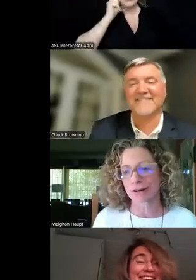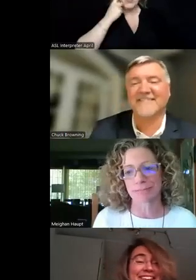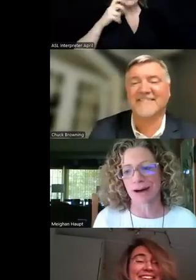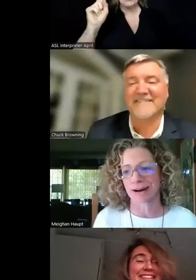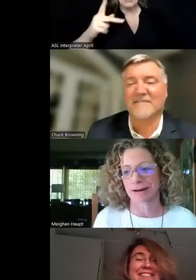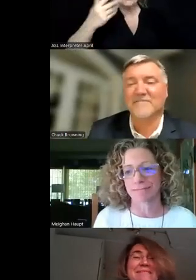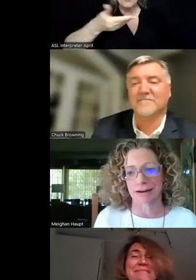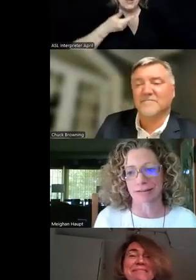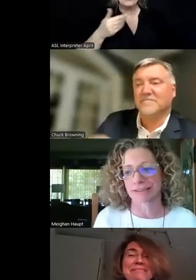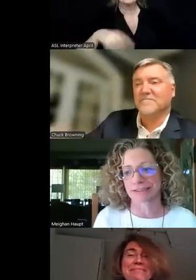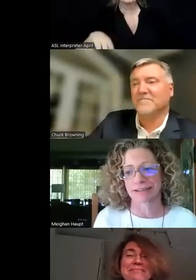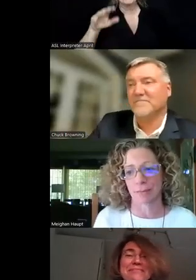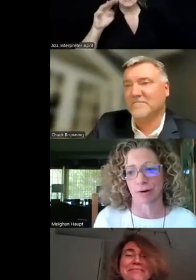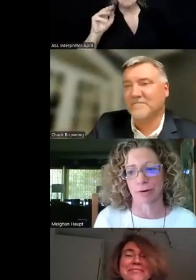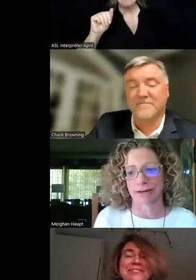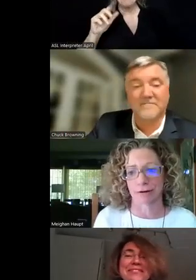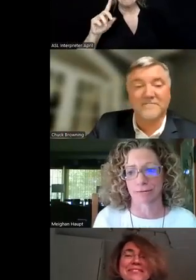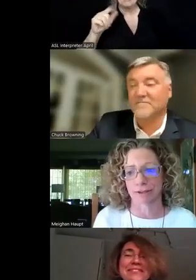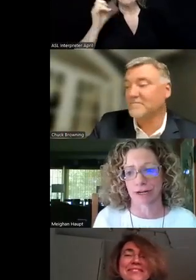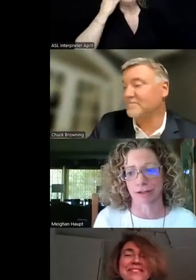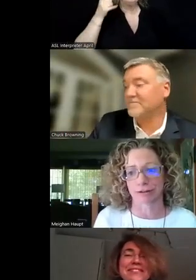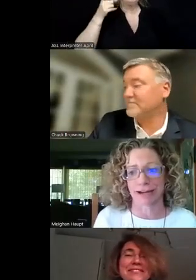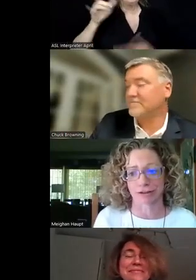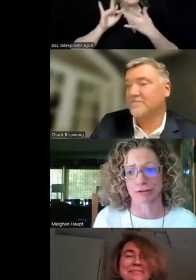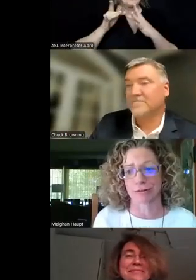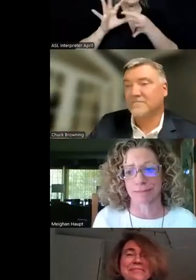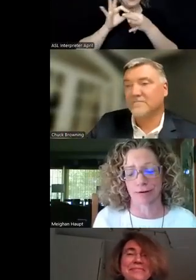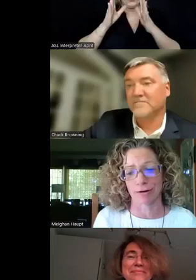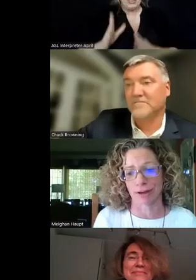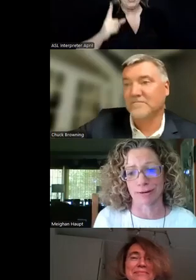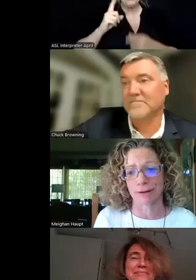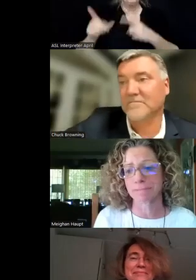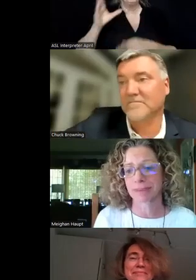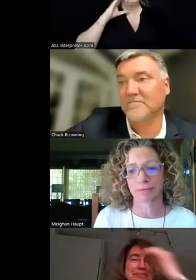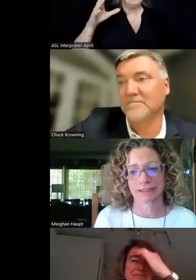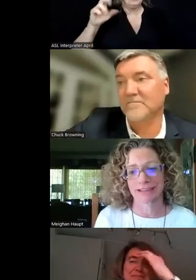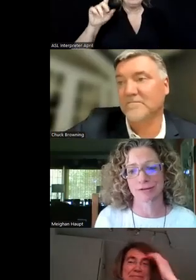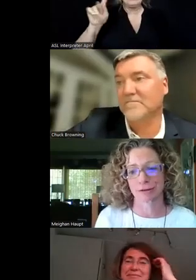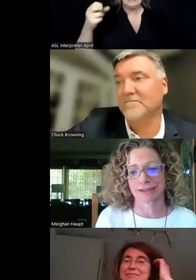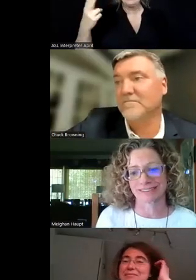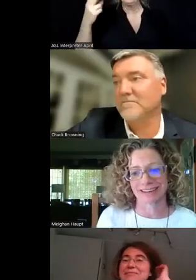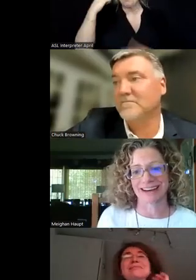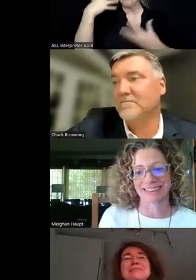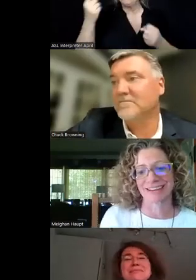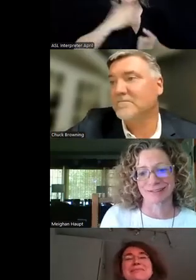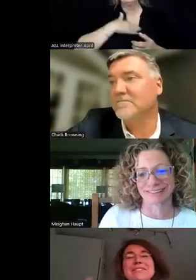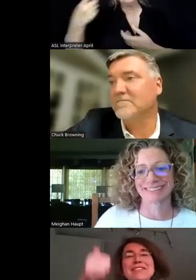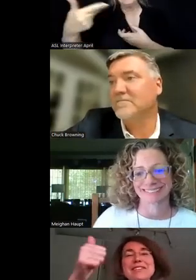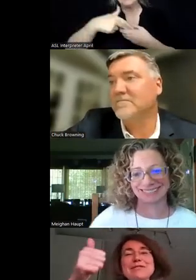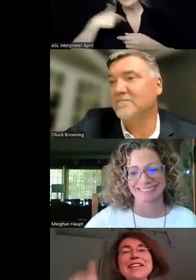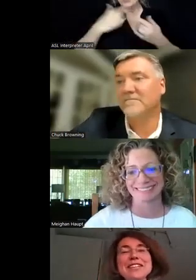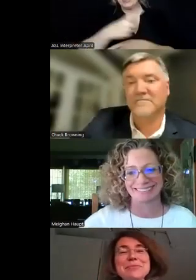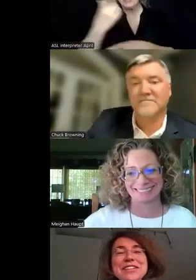So welcome. Madelon is the network coordinator for the Dutch International Mental Health Hub. Really glad you're joining us today. Thank